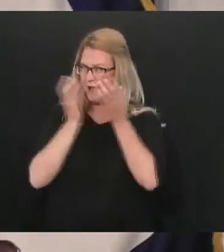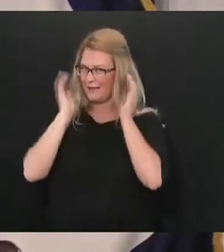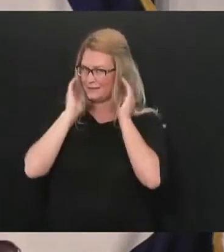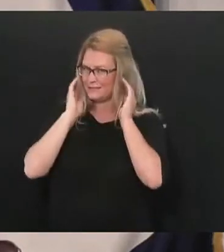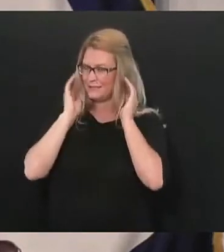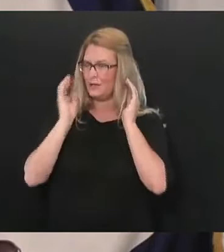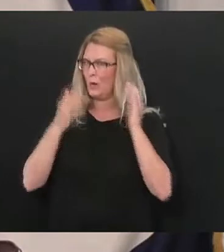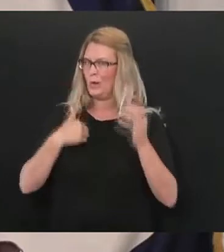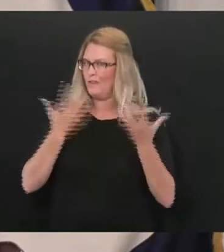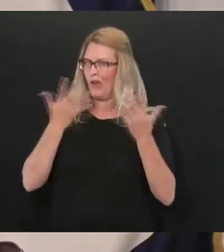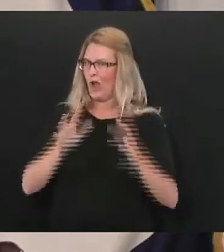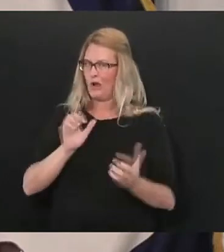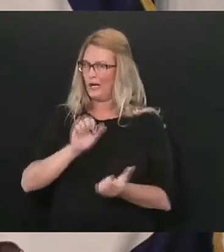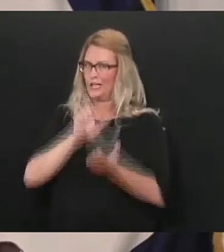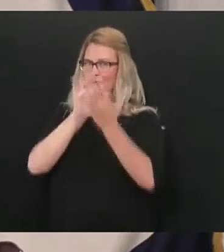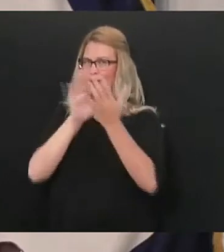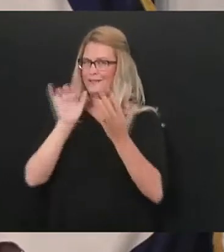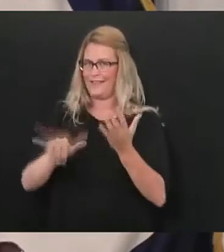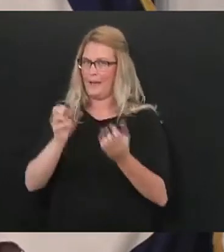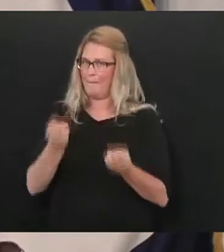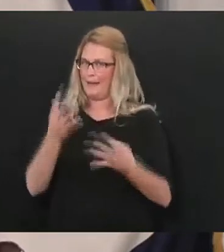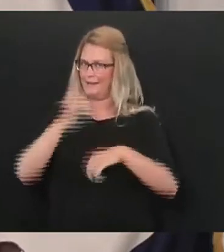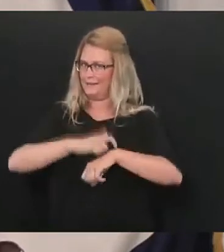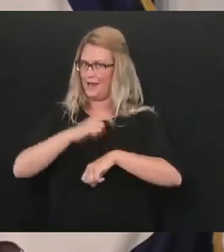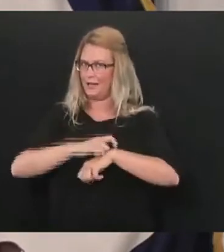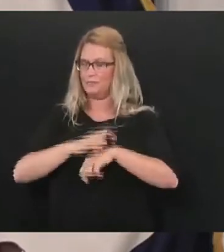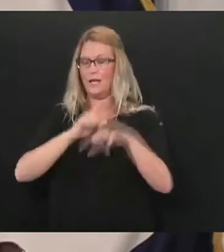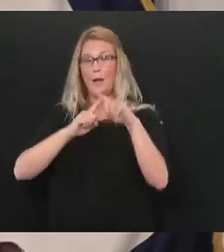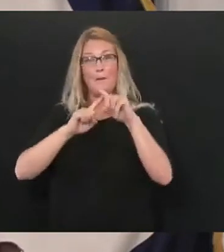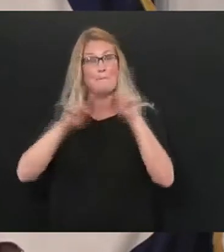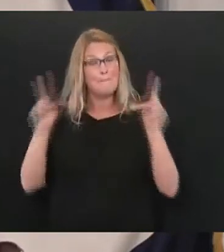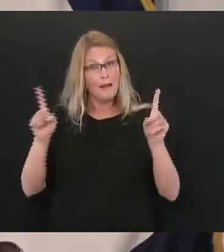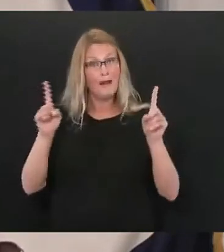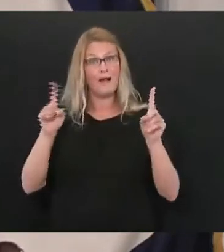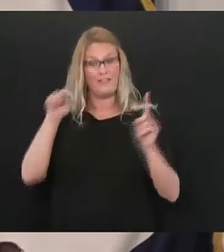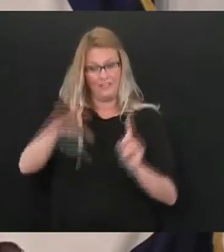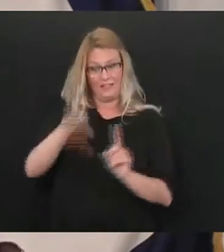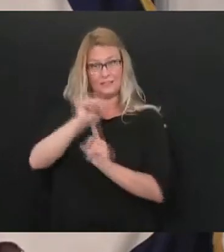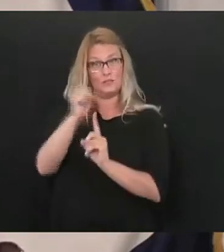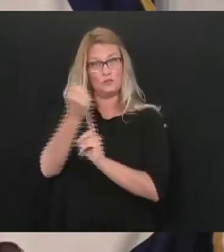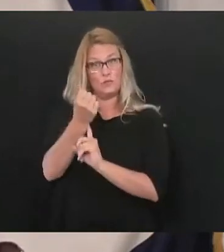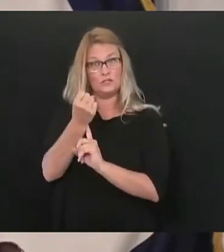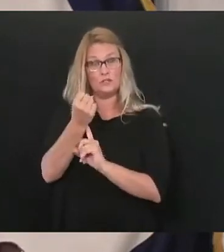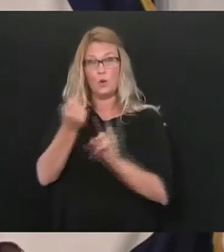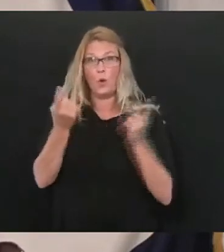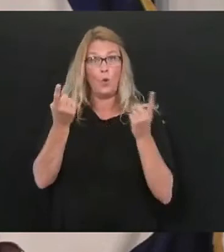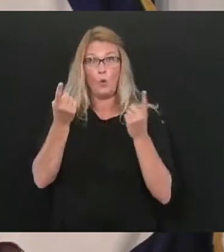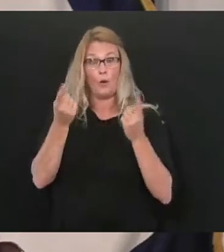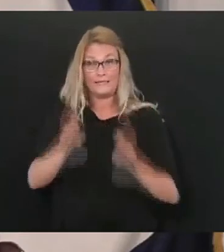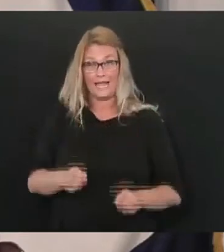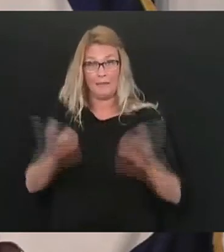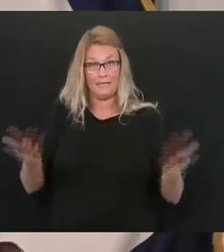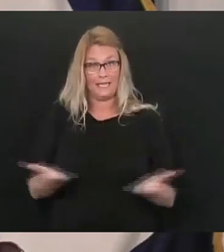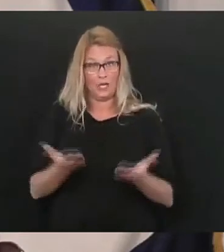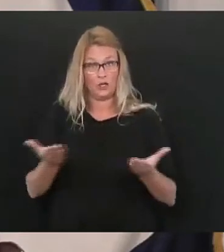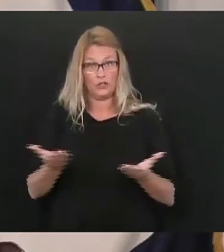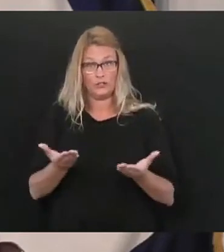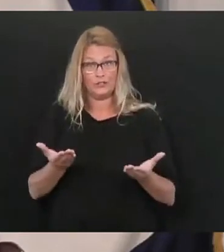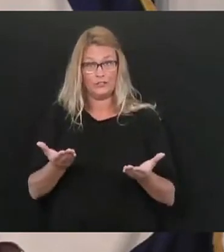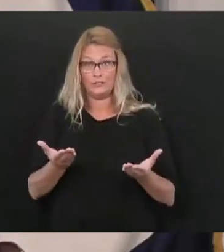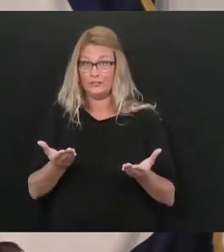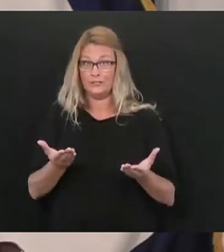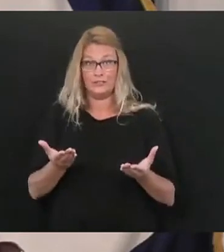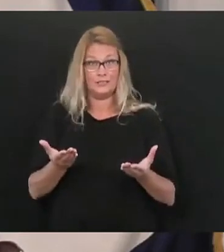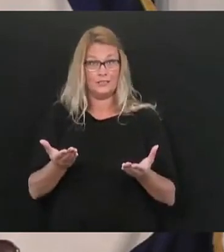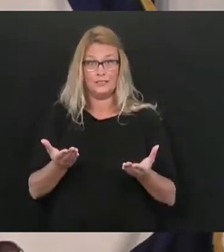and over you know and but but in this situation you know what has happened here is just this there is just